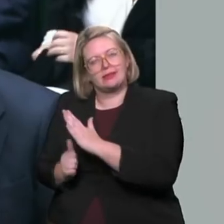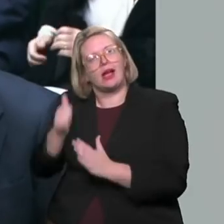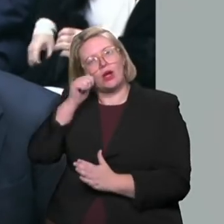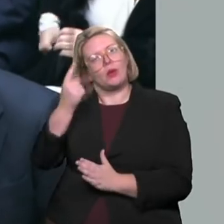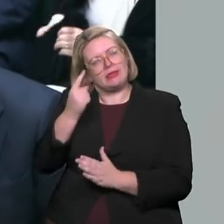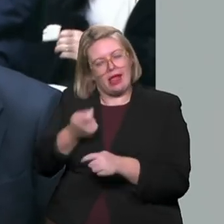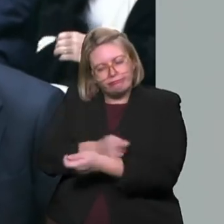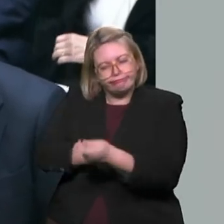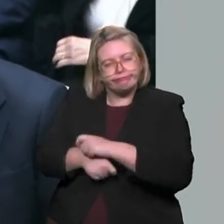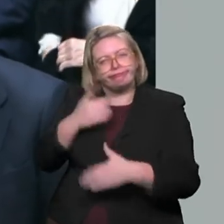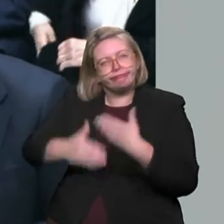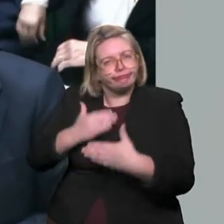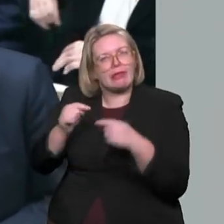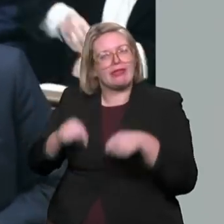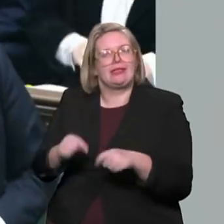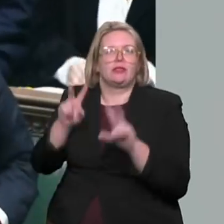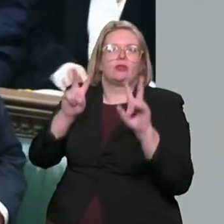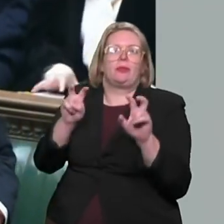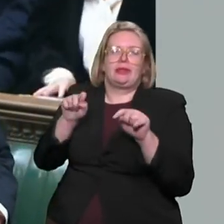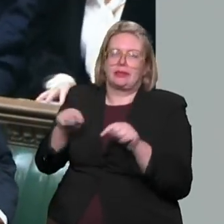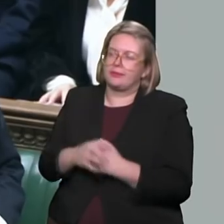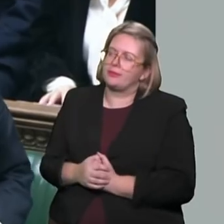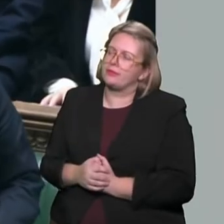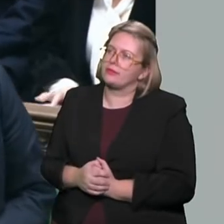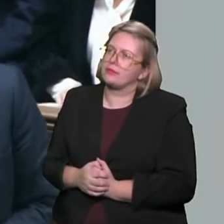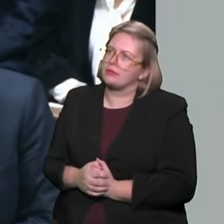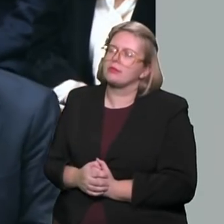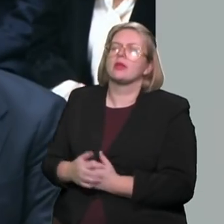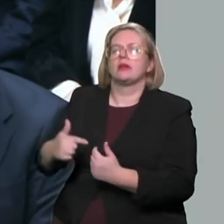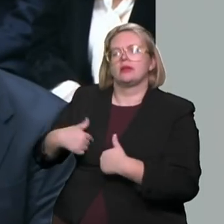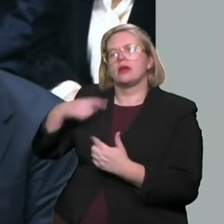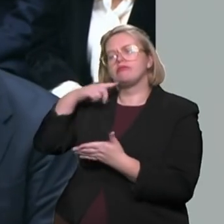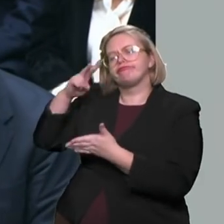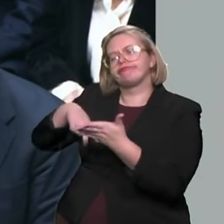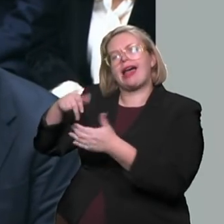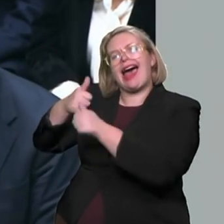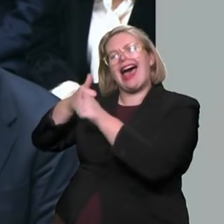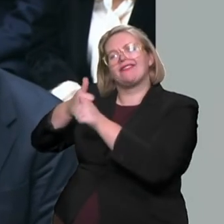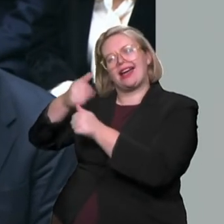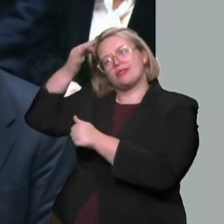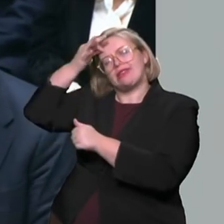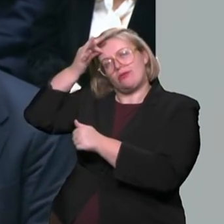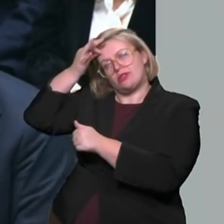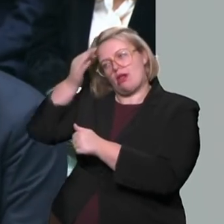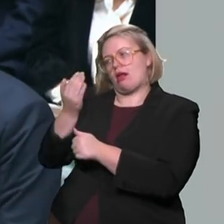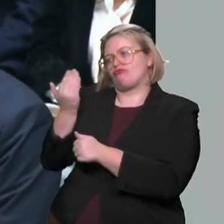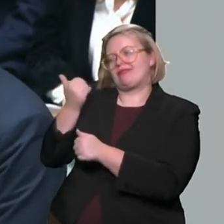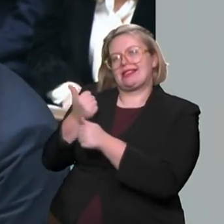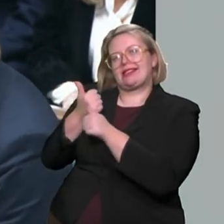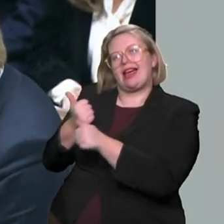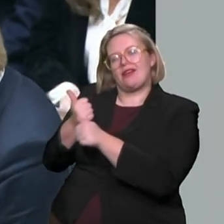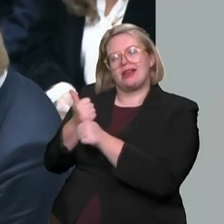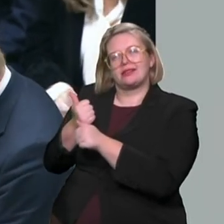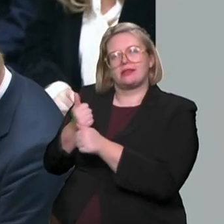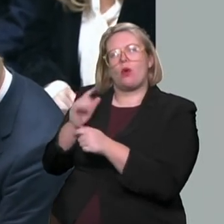this area. What I can say to him is that we will consider the Advisory Council on the Misuse of Drugs recent advice on